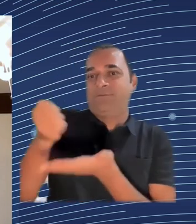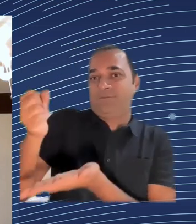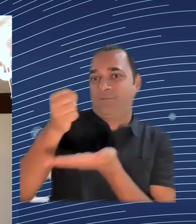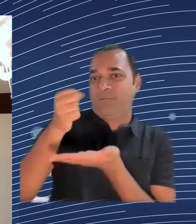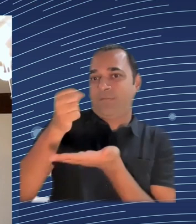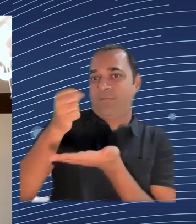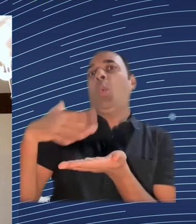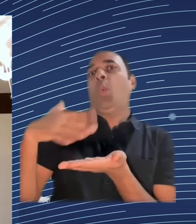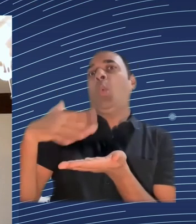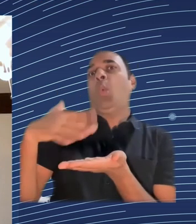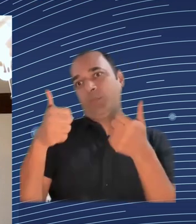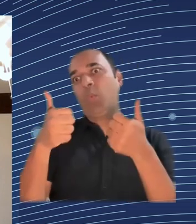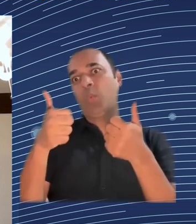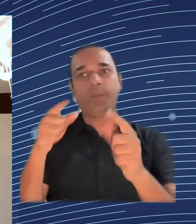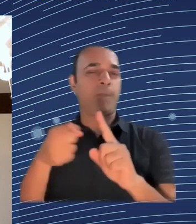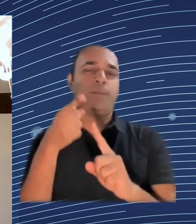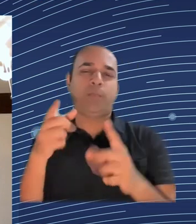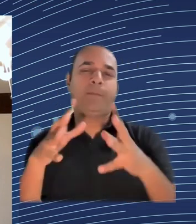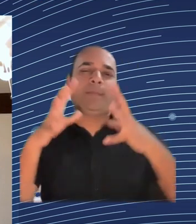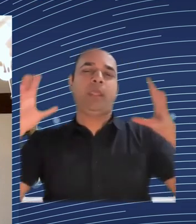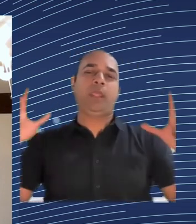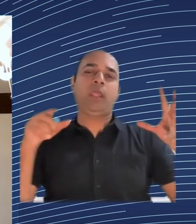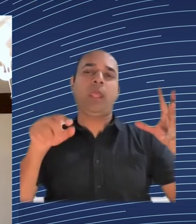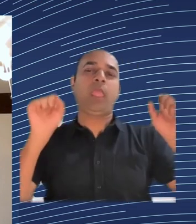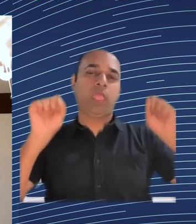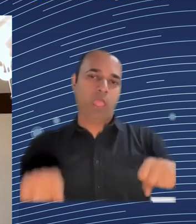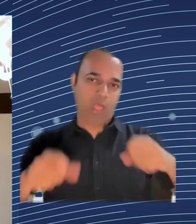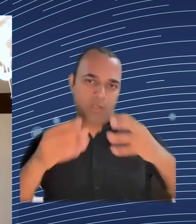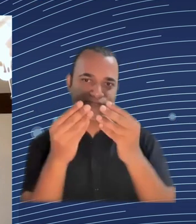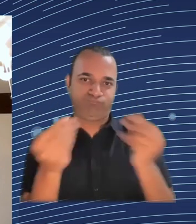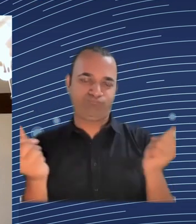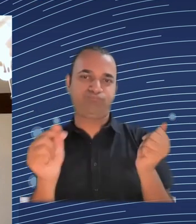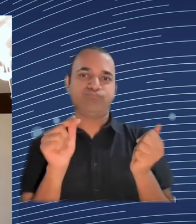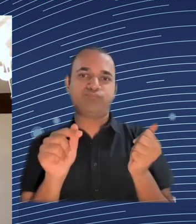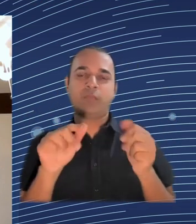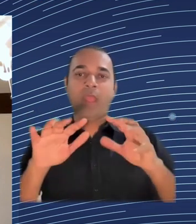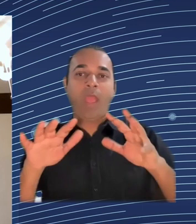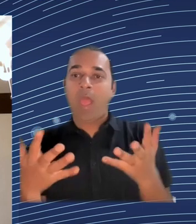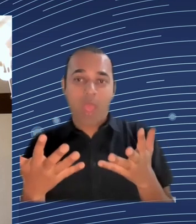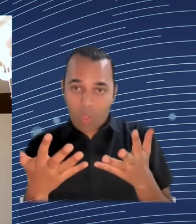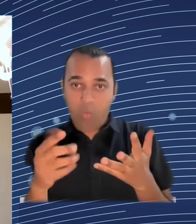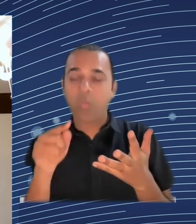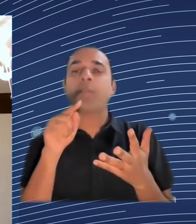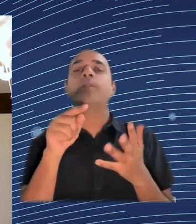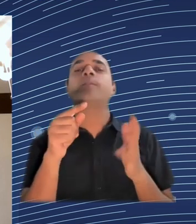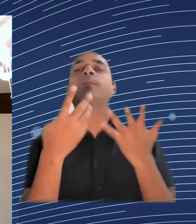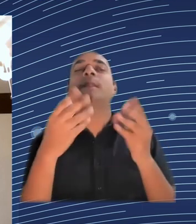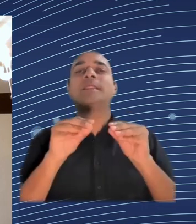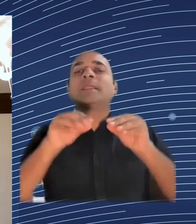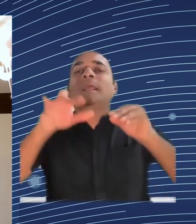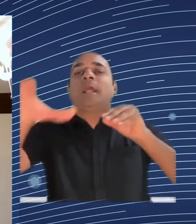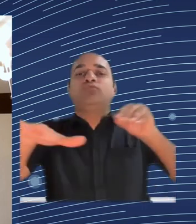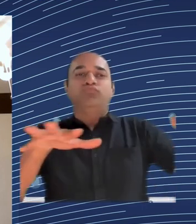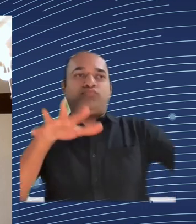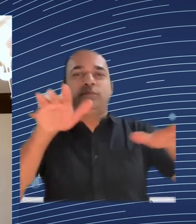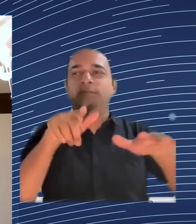financing and subsidising European public goods will have a geographic and spatial dimension, but it will. And it will benefit some